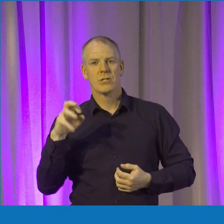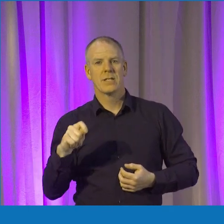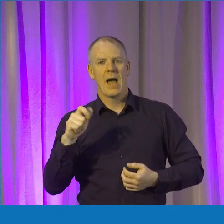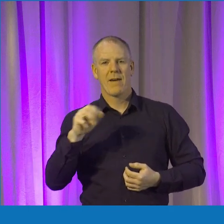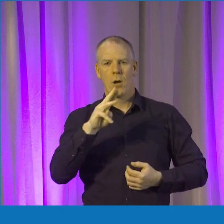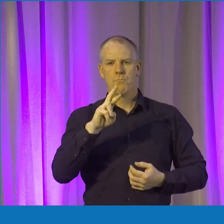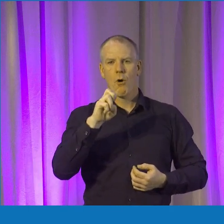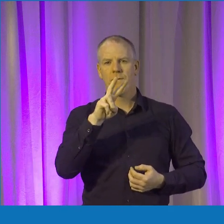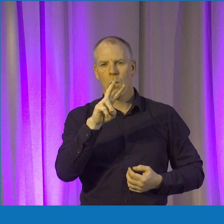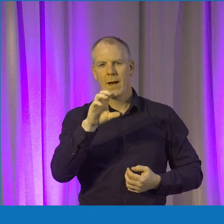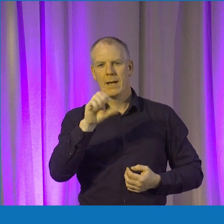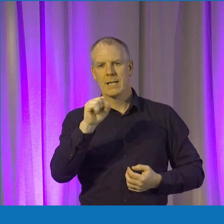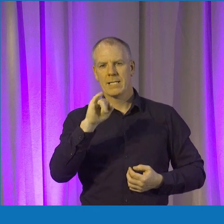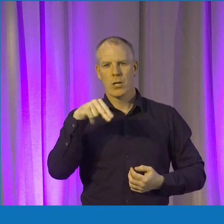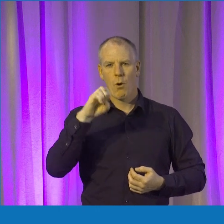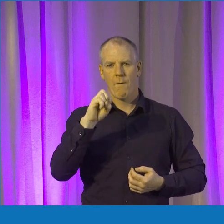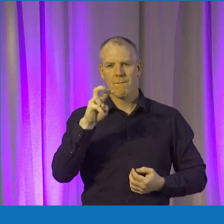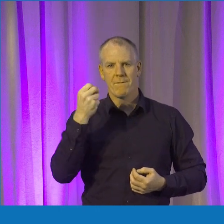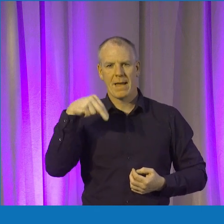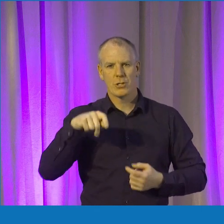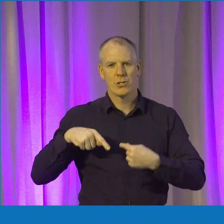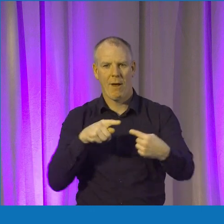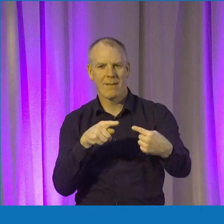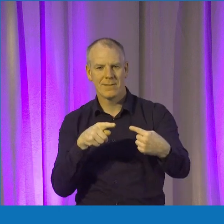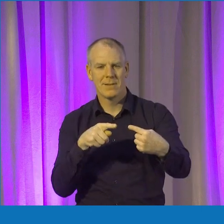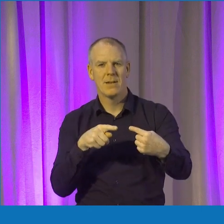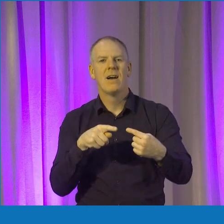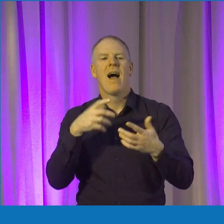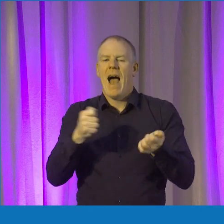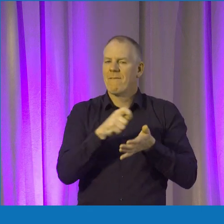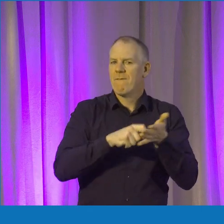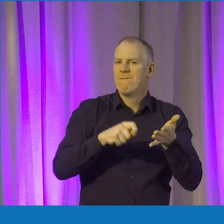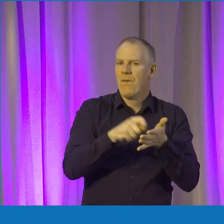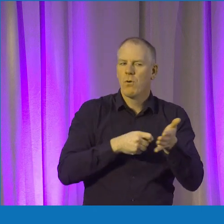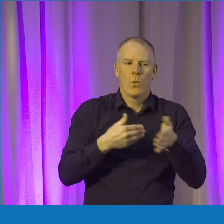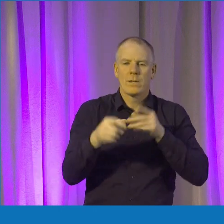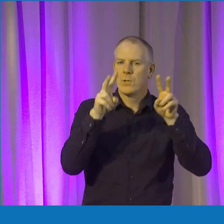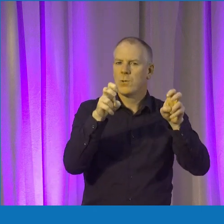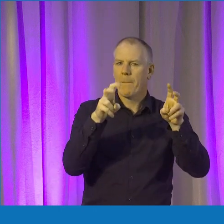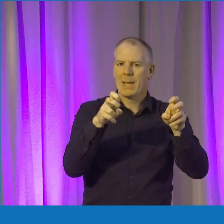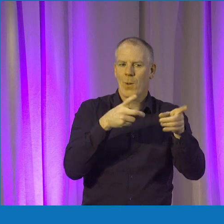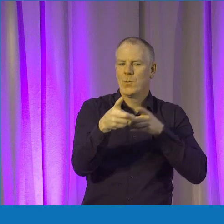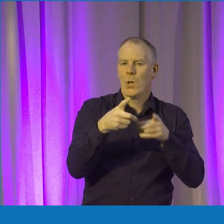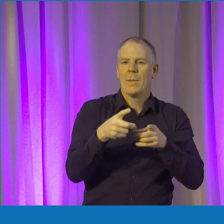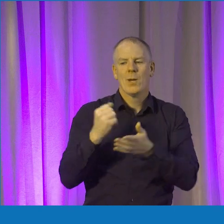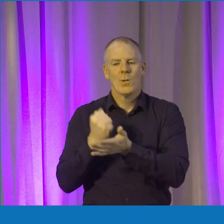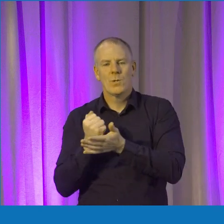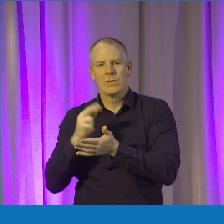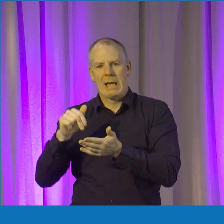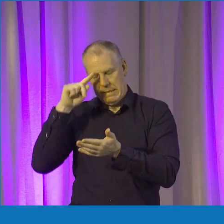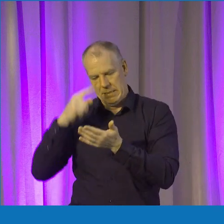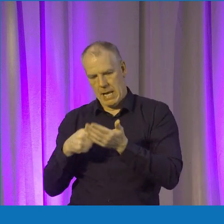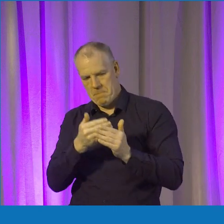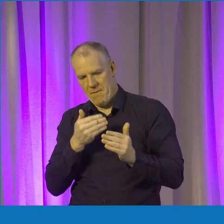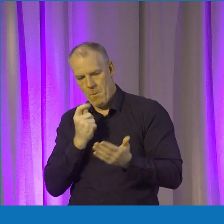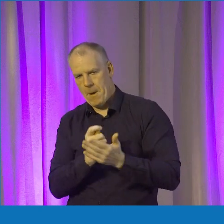Innovation Challenge. So this is unique in that it is voted on what the topic is going to be ahead of time. So the students are able to decide